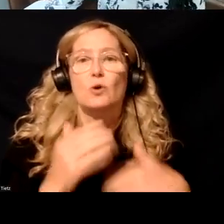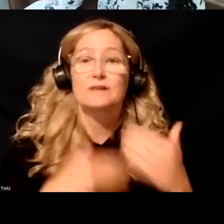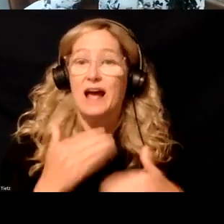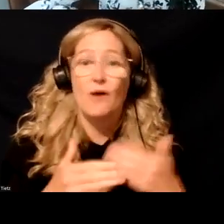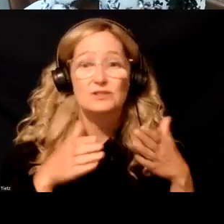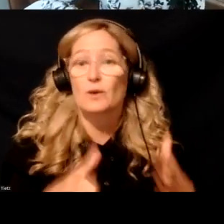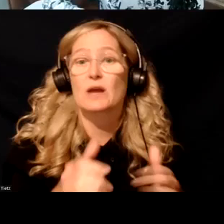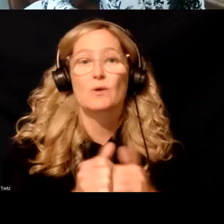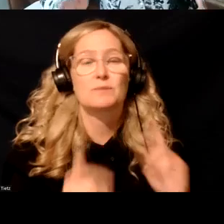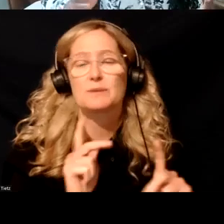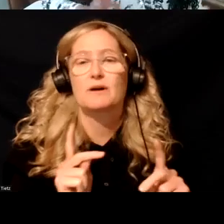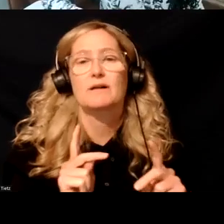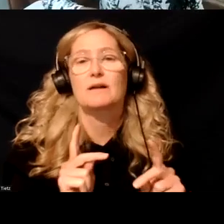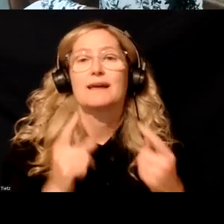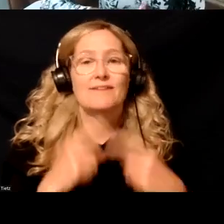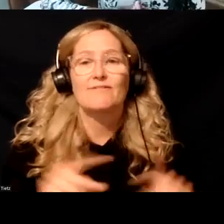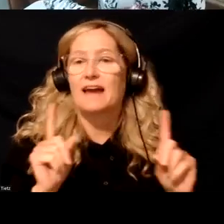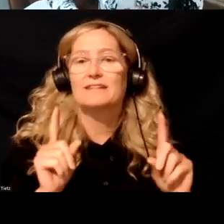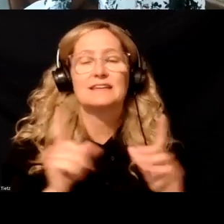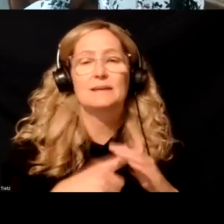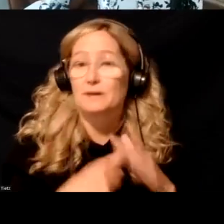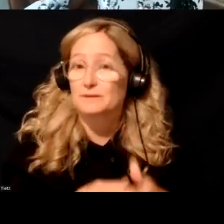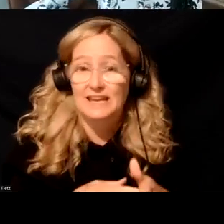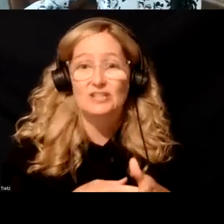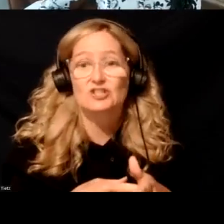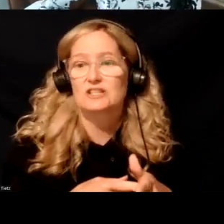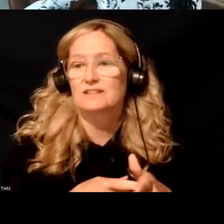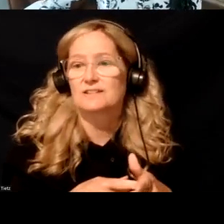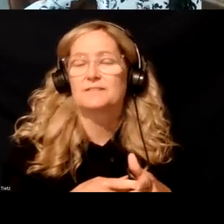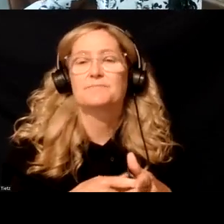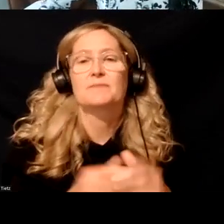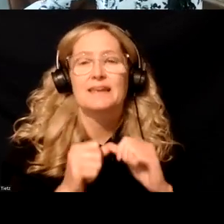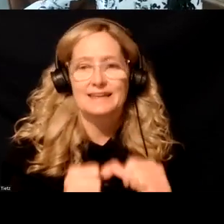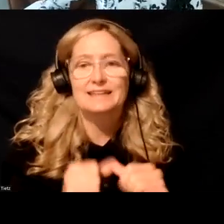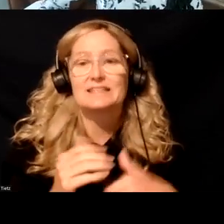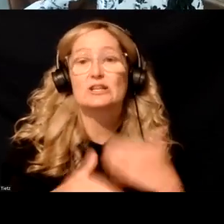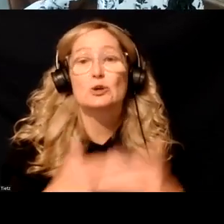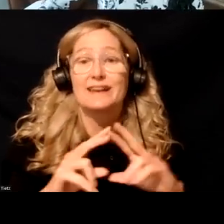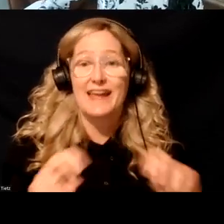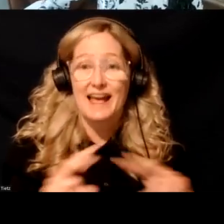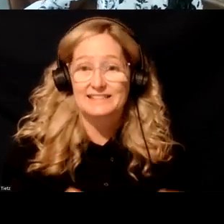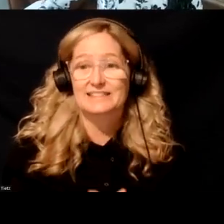And then finally, it was implementation and then, um, continued, uh, analysis.